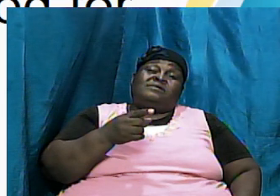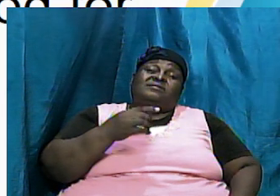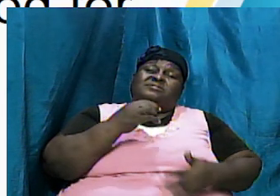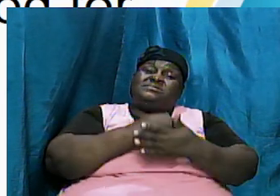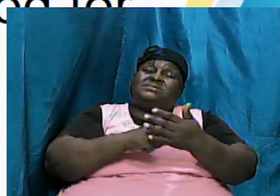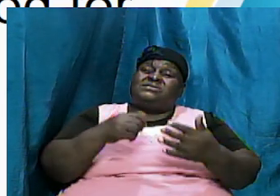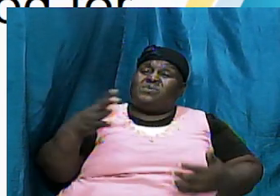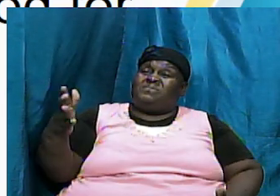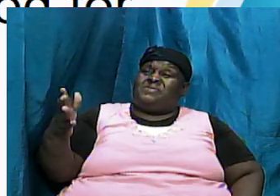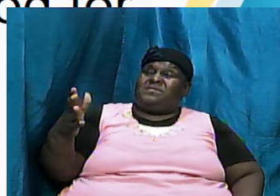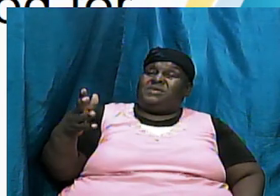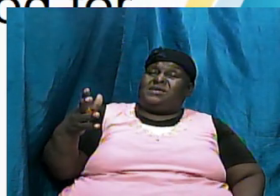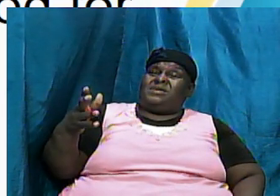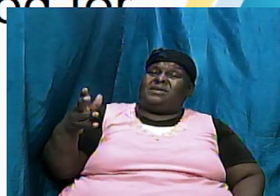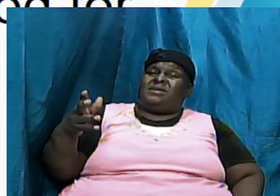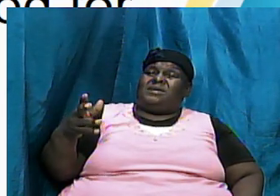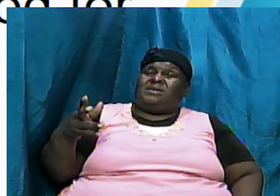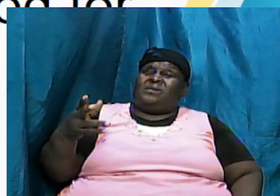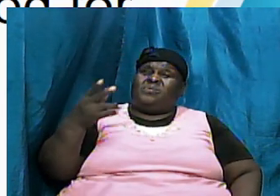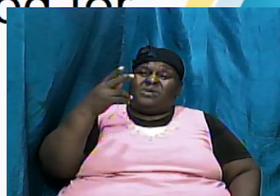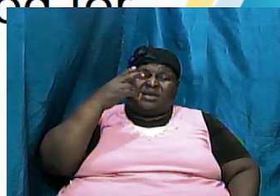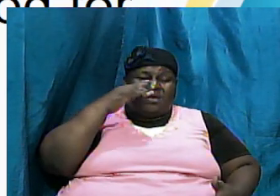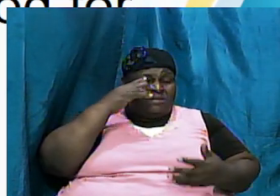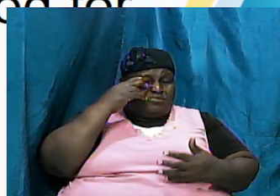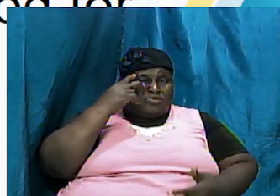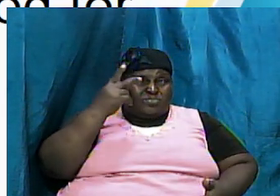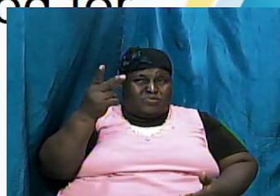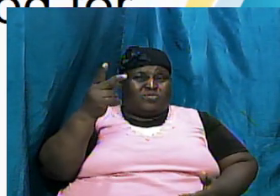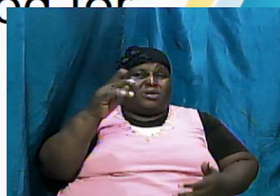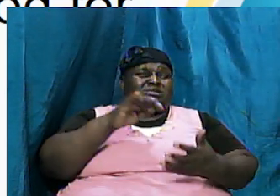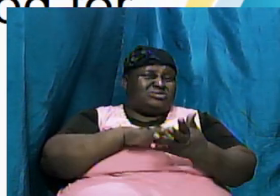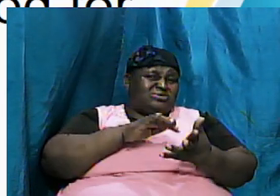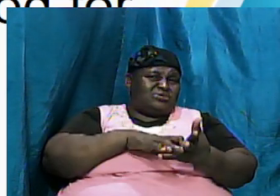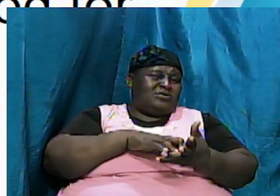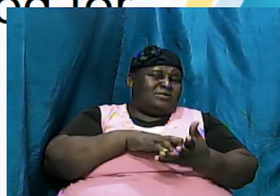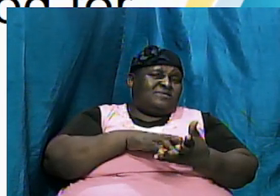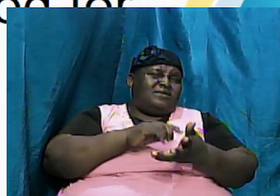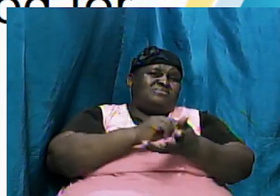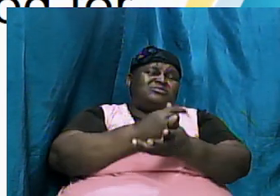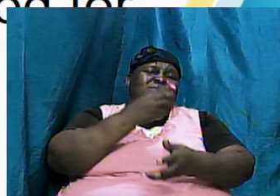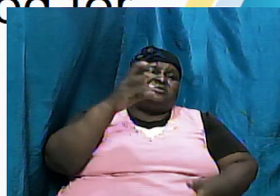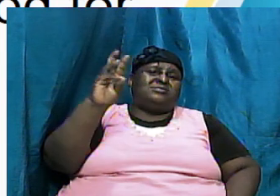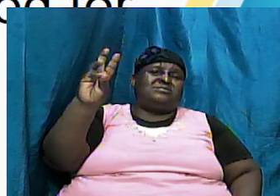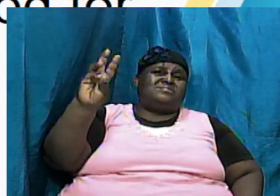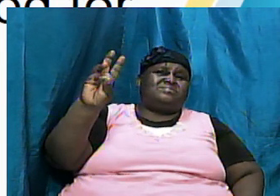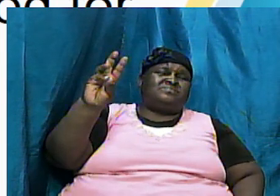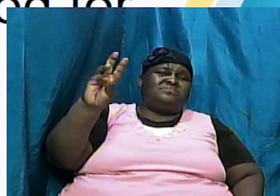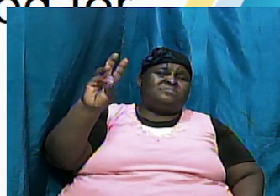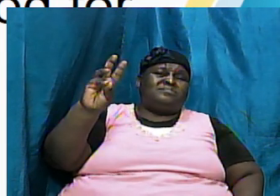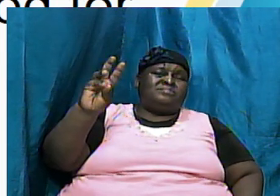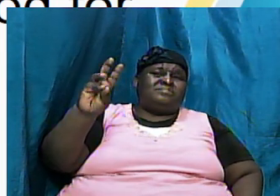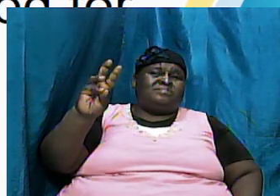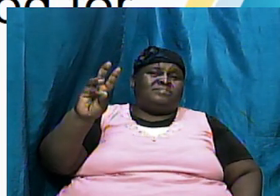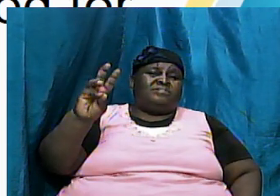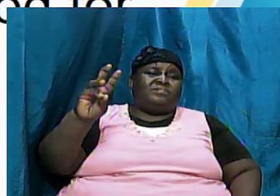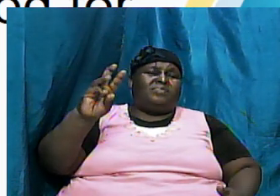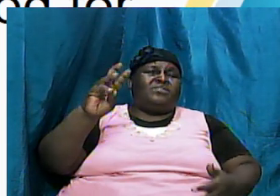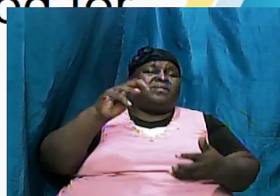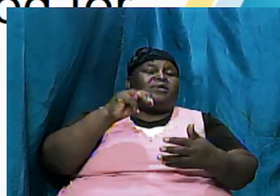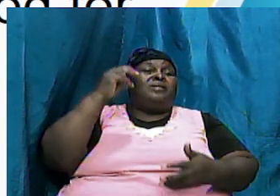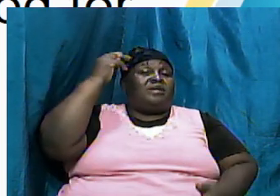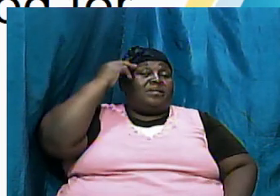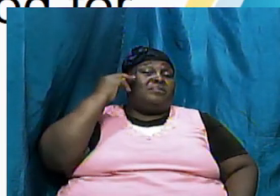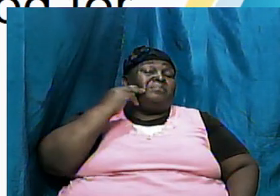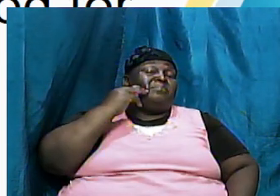from Genesis 6 and relate it to Matthew 24